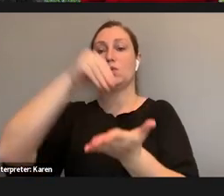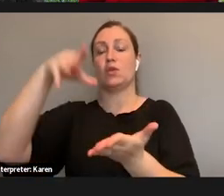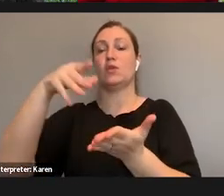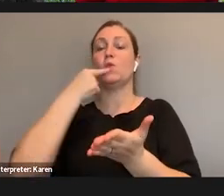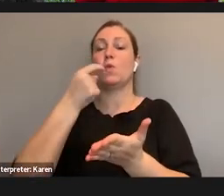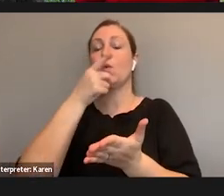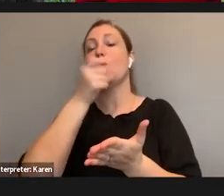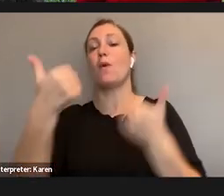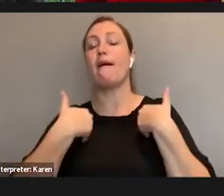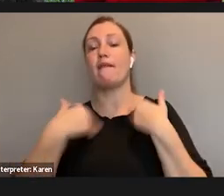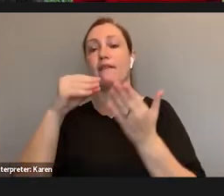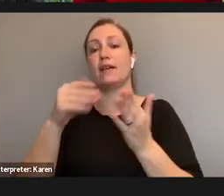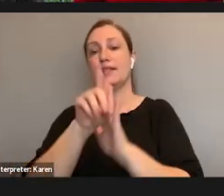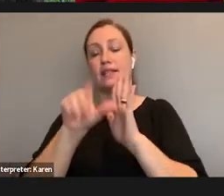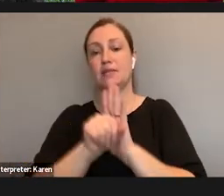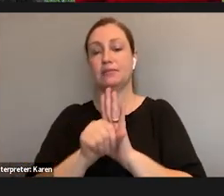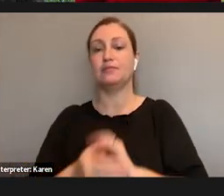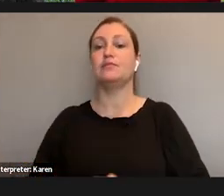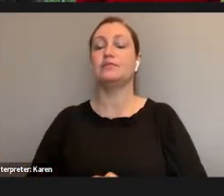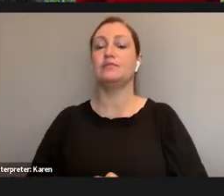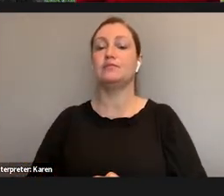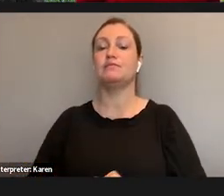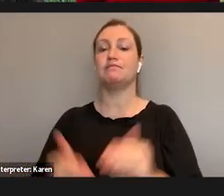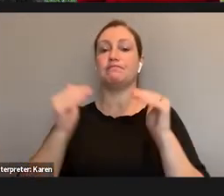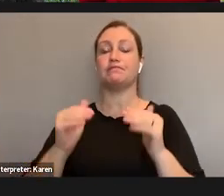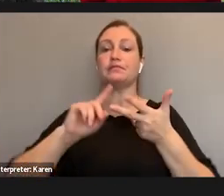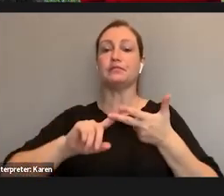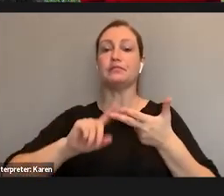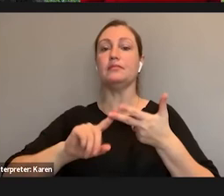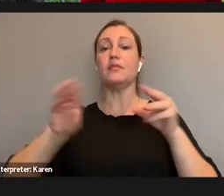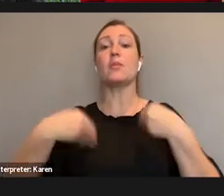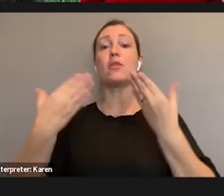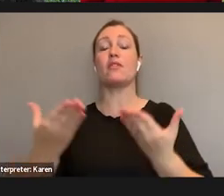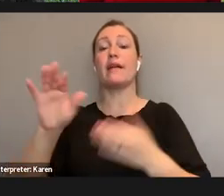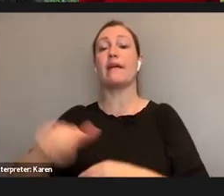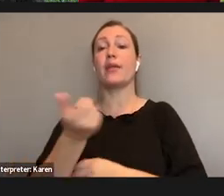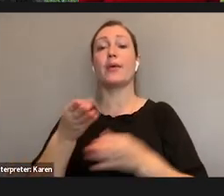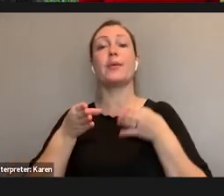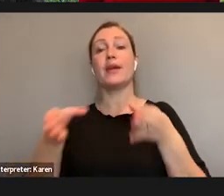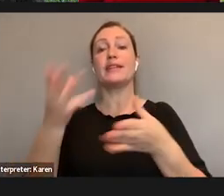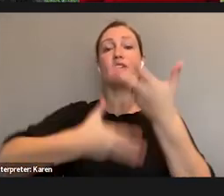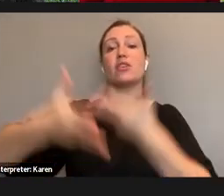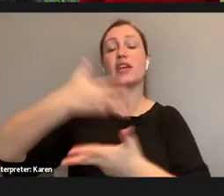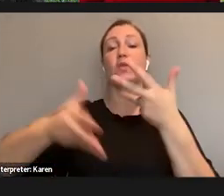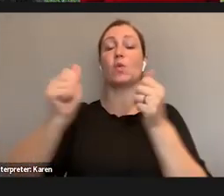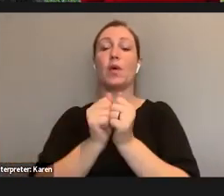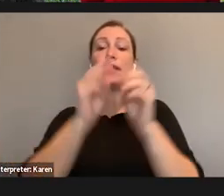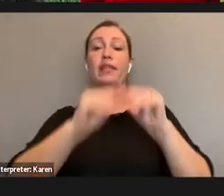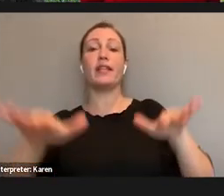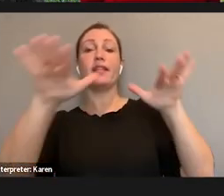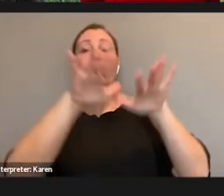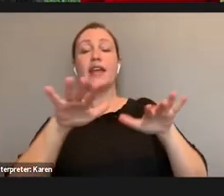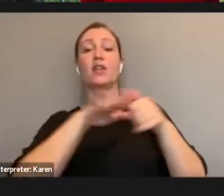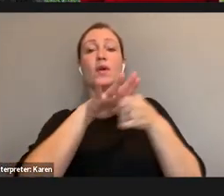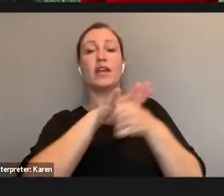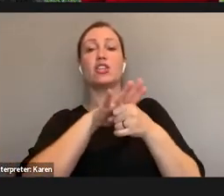Provide alternative ways of interacting with the landscape and the materials. If you do have students with disabilities who want to participate, there are